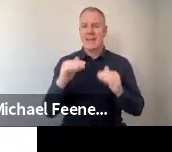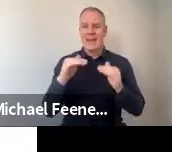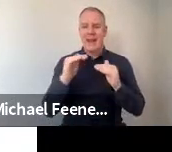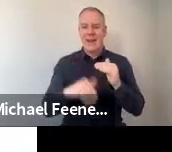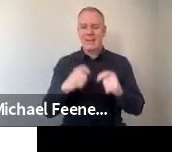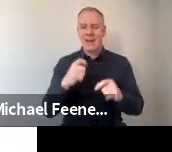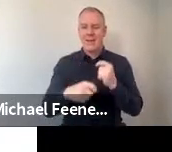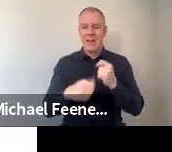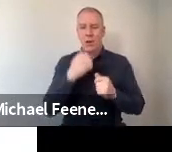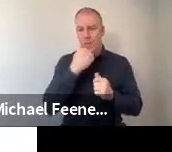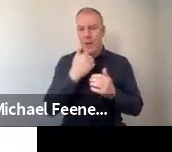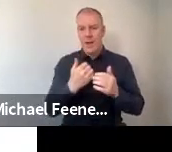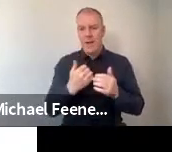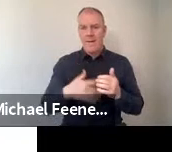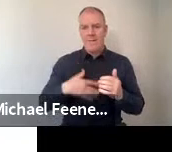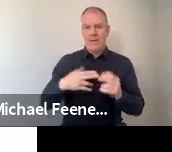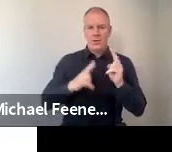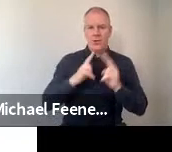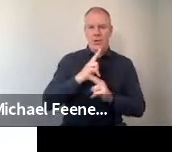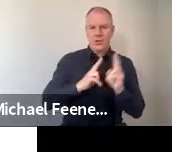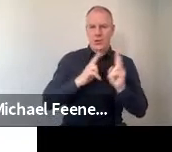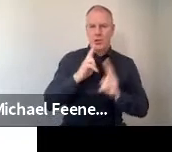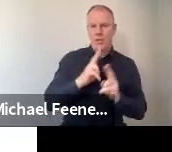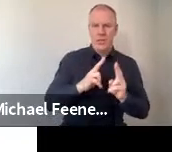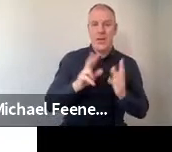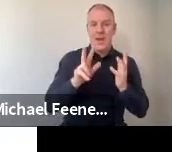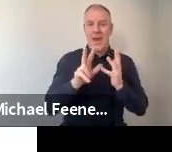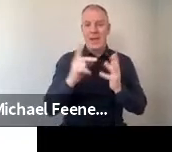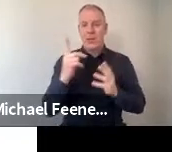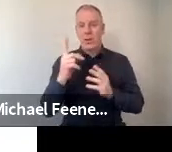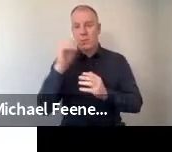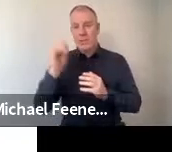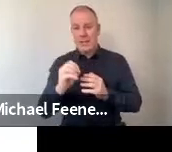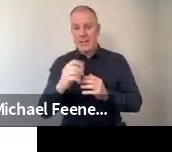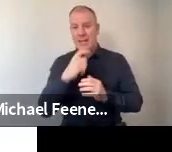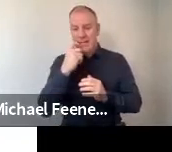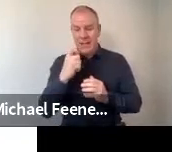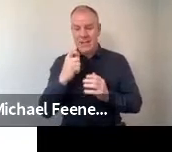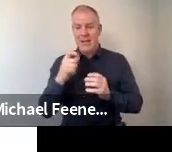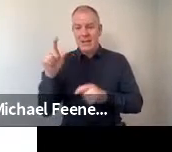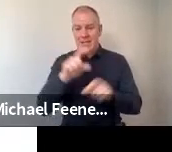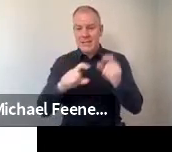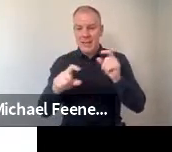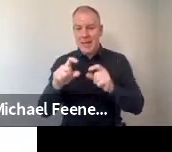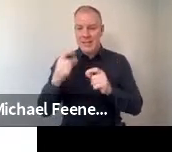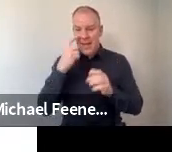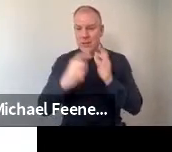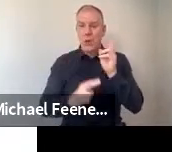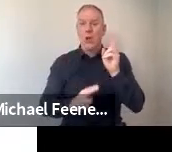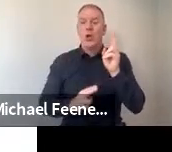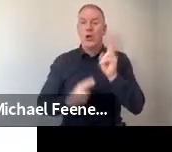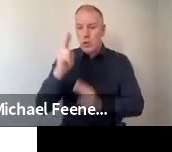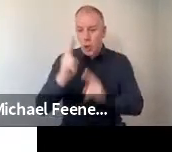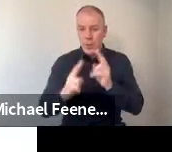than the number who thought they should be. So 81% thought that scientific evidence should be considered the